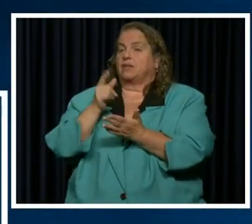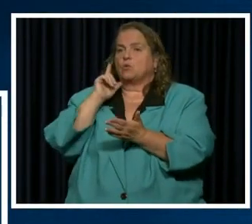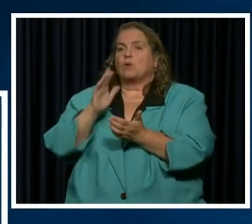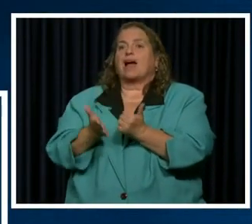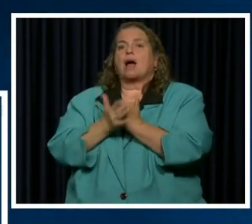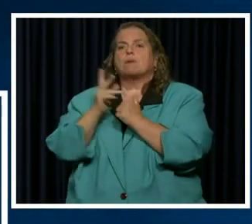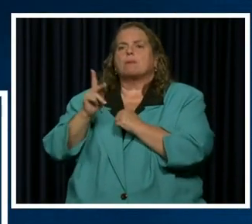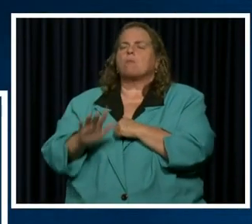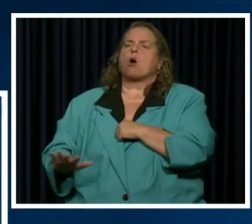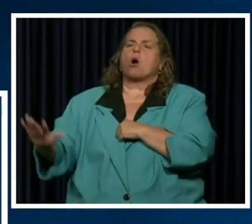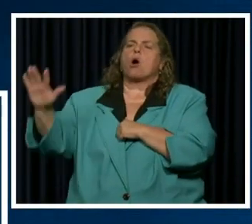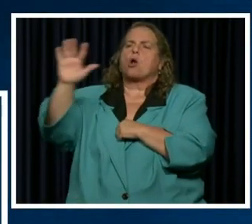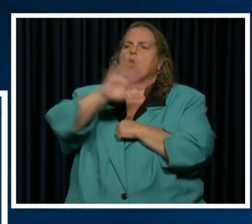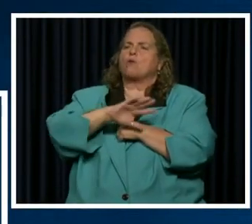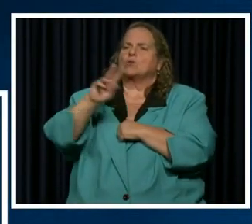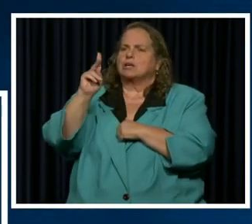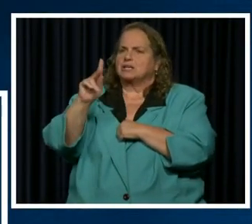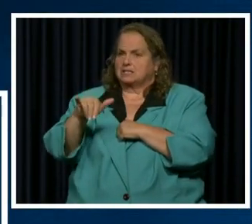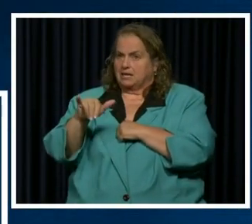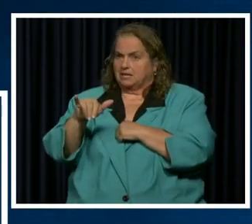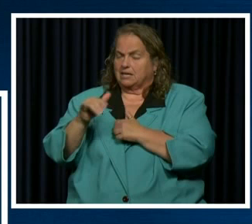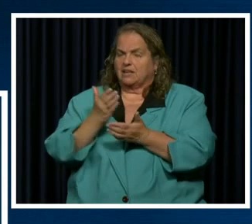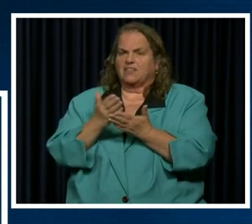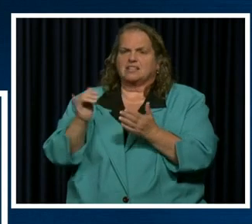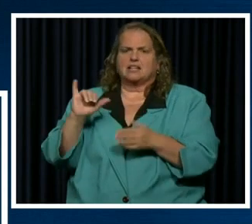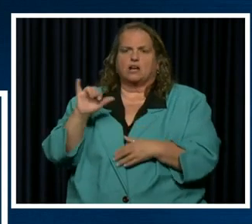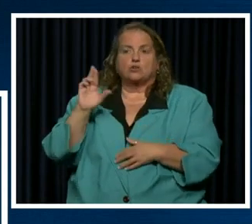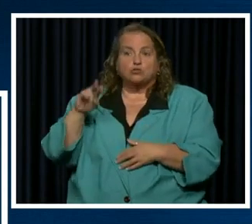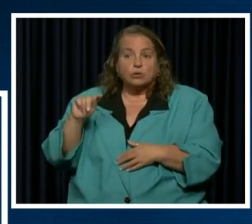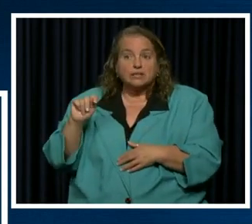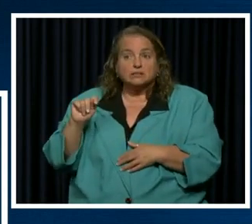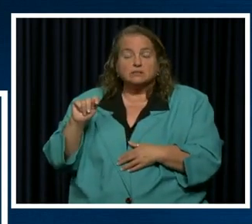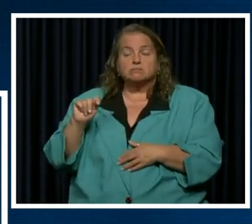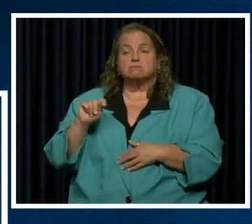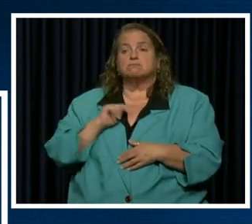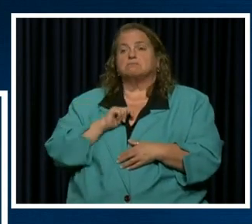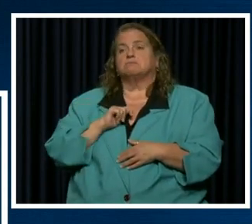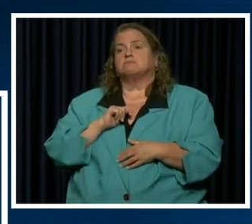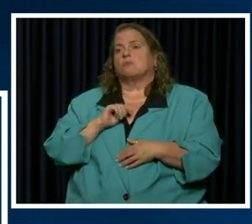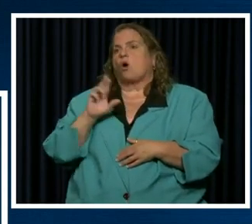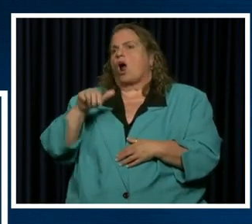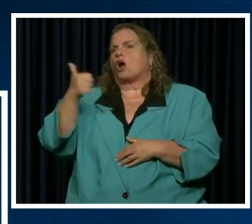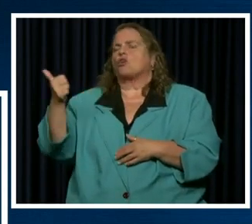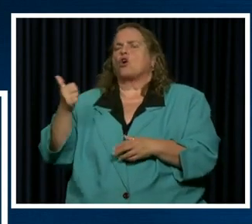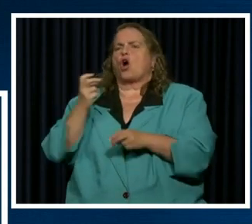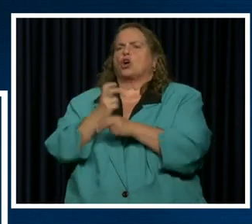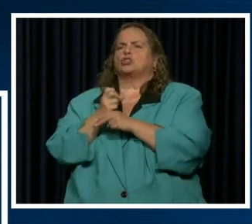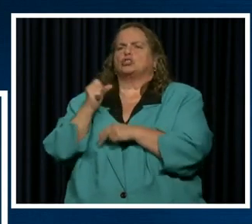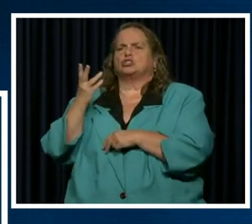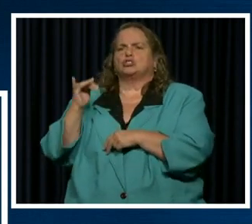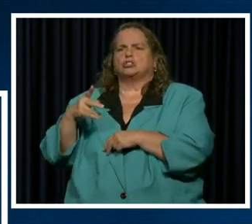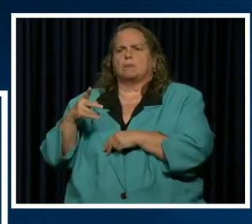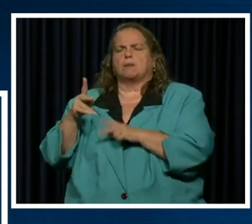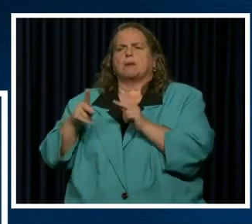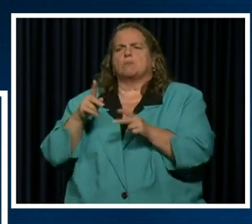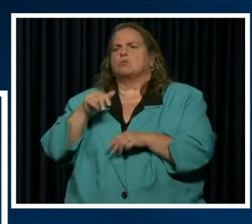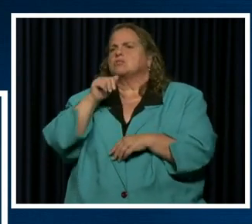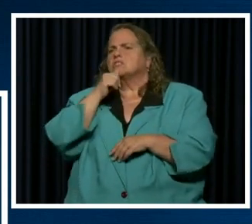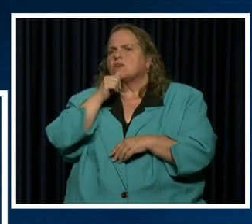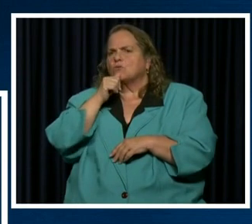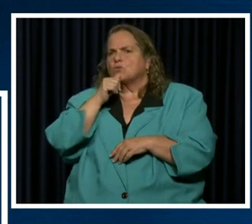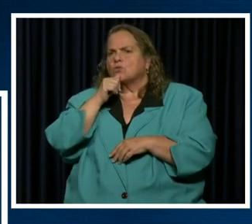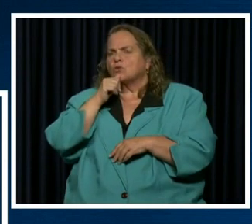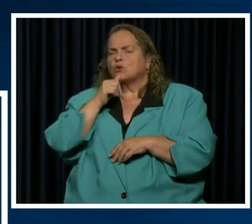people all across Kentucky. Uh, things like rent or or or other hardships that that people have been suffering